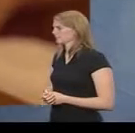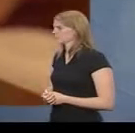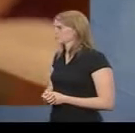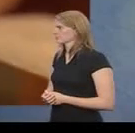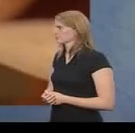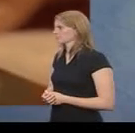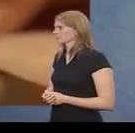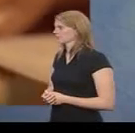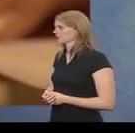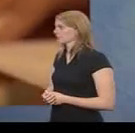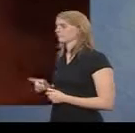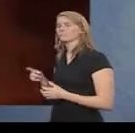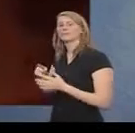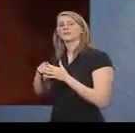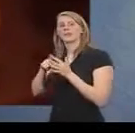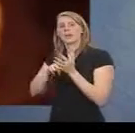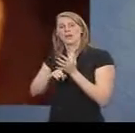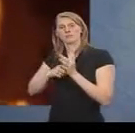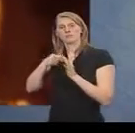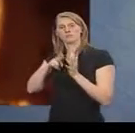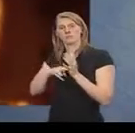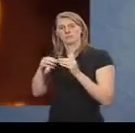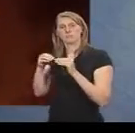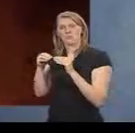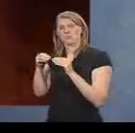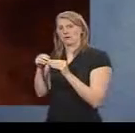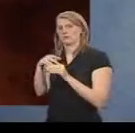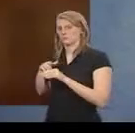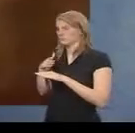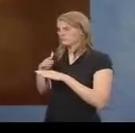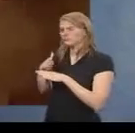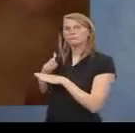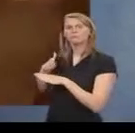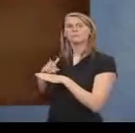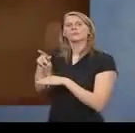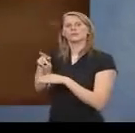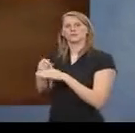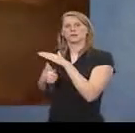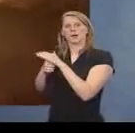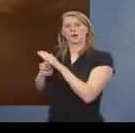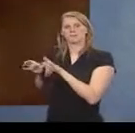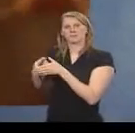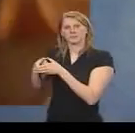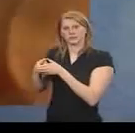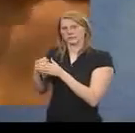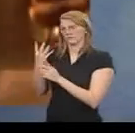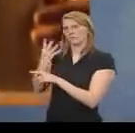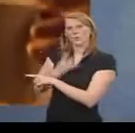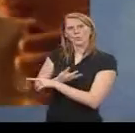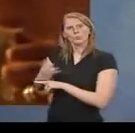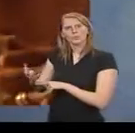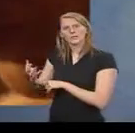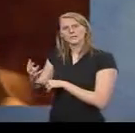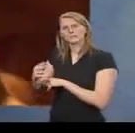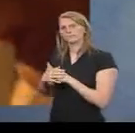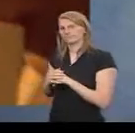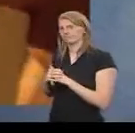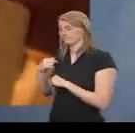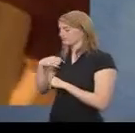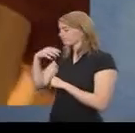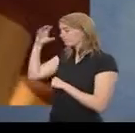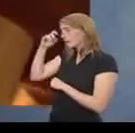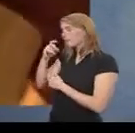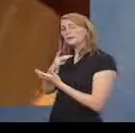Ellen Boomer had been working at the embassy for just four weeks. I can remember it as clear as if it was yesterday sometimes.